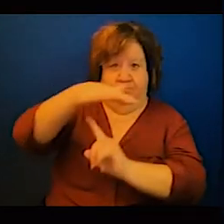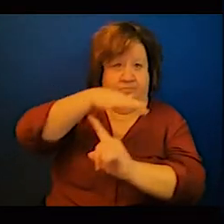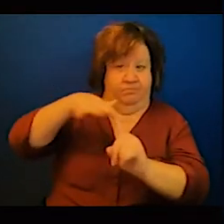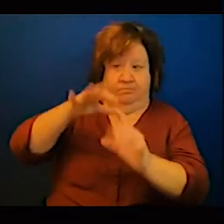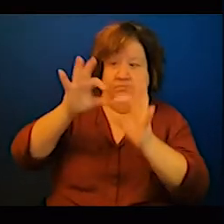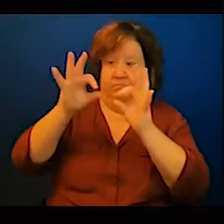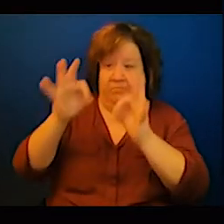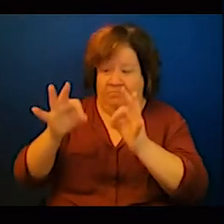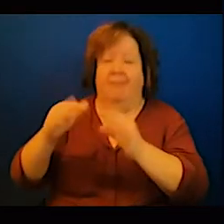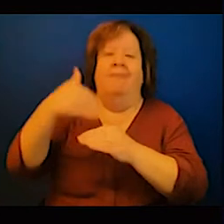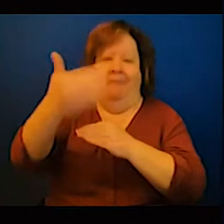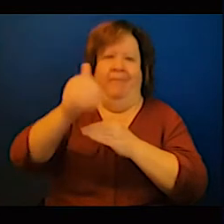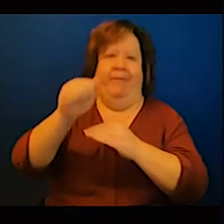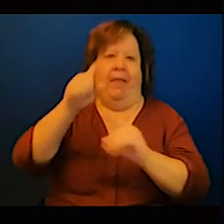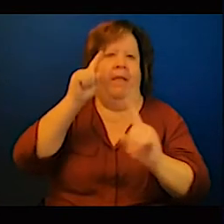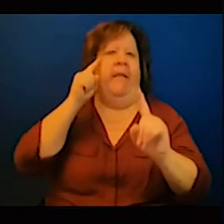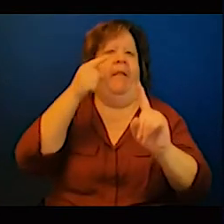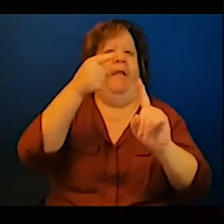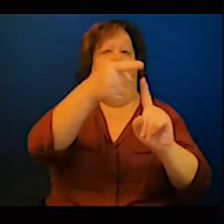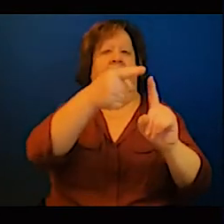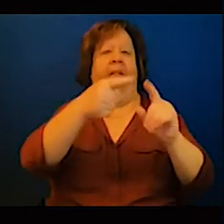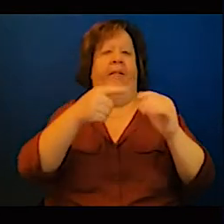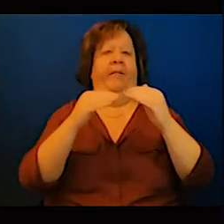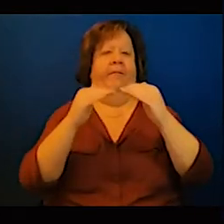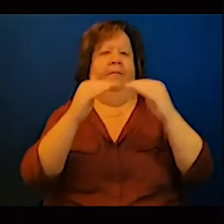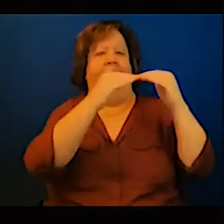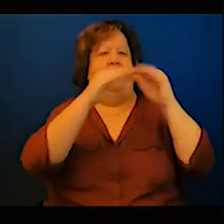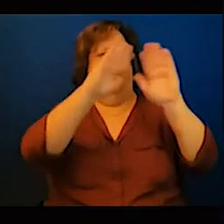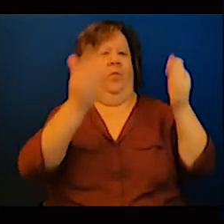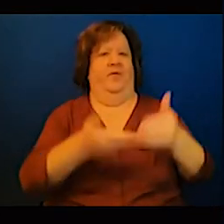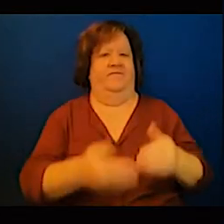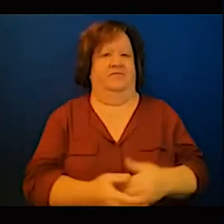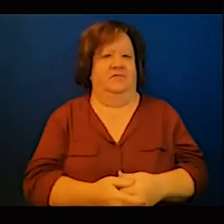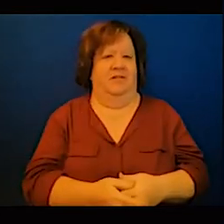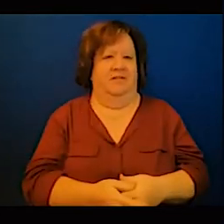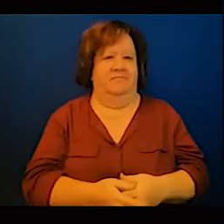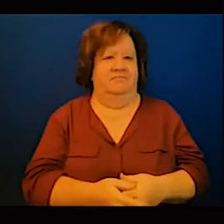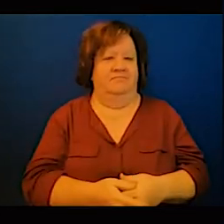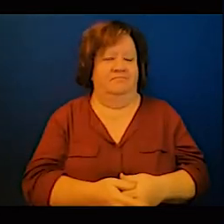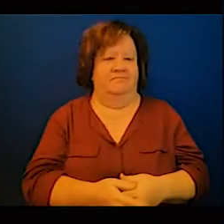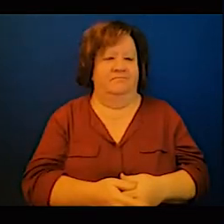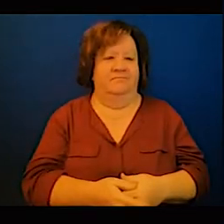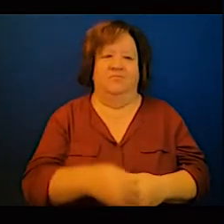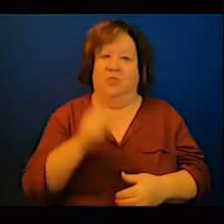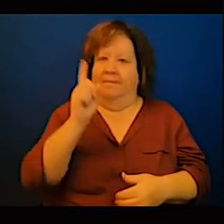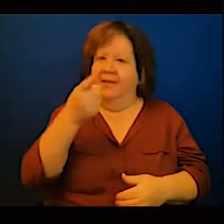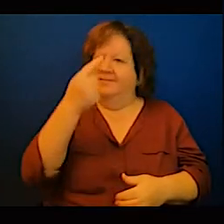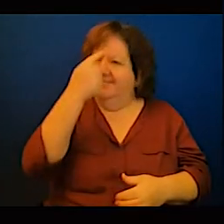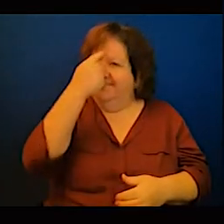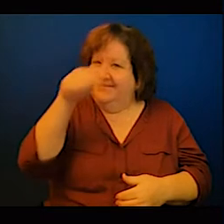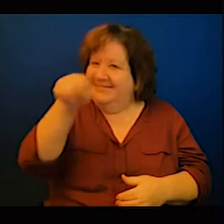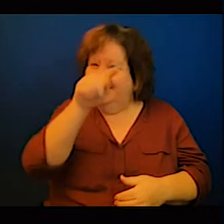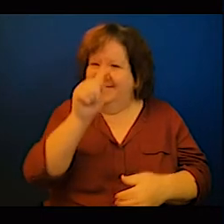aspects, I think it's important that when we are giving timeframes towards achieving